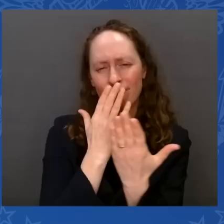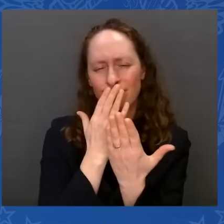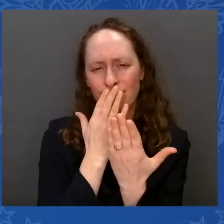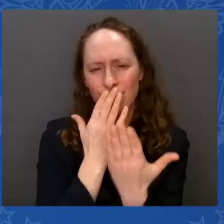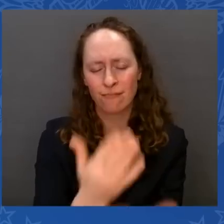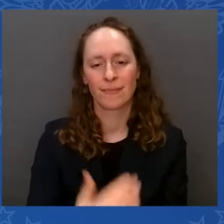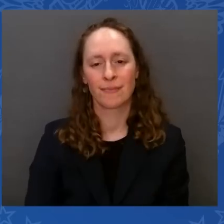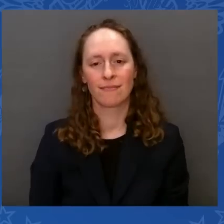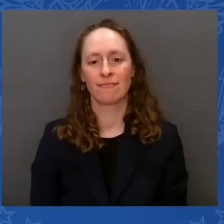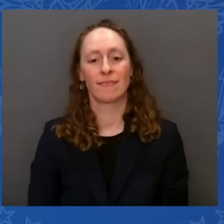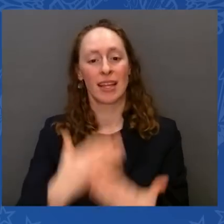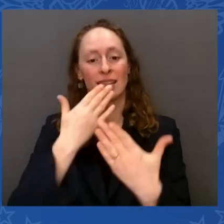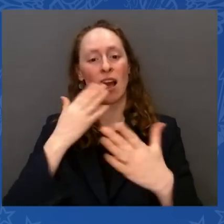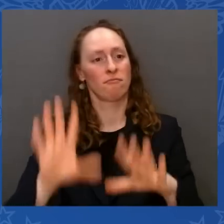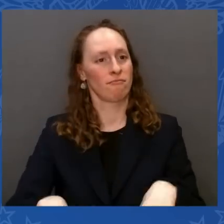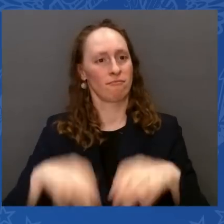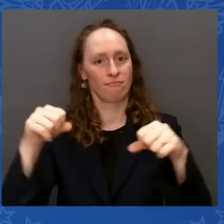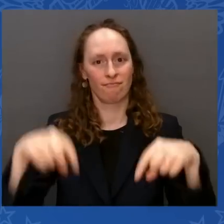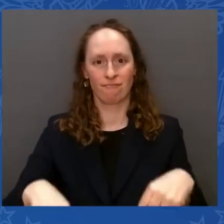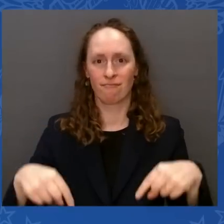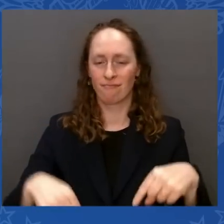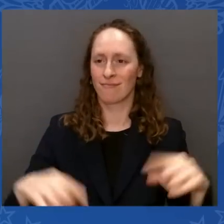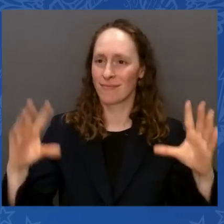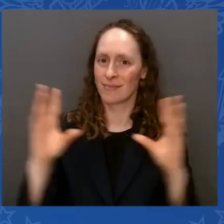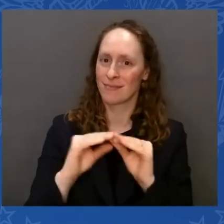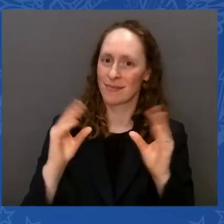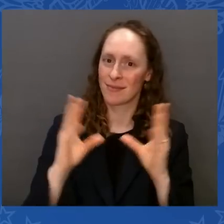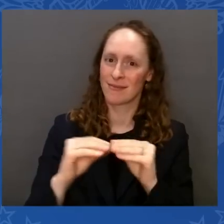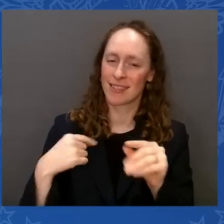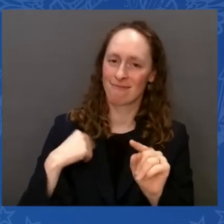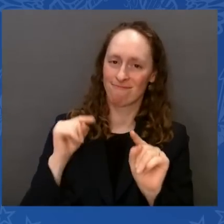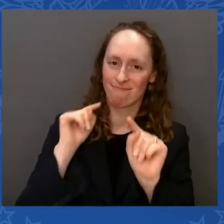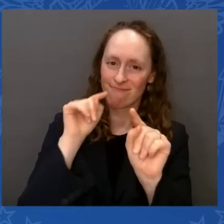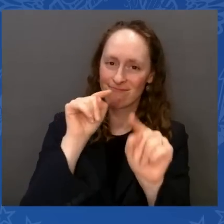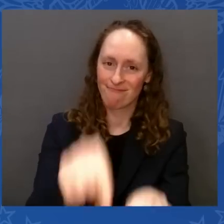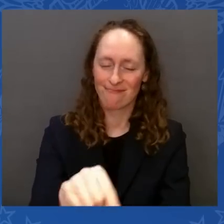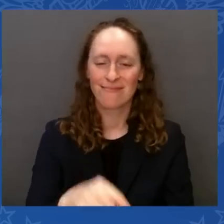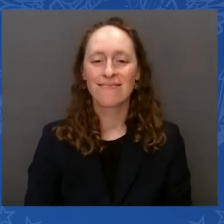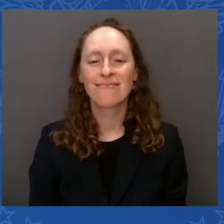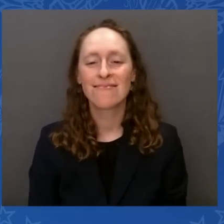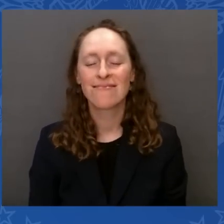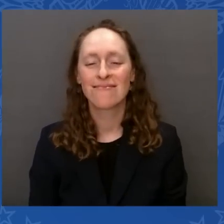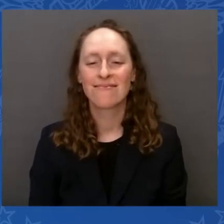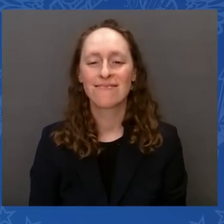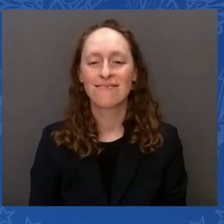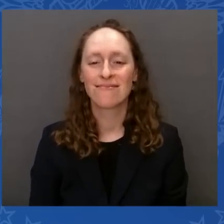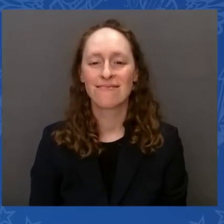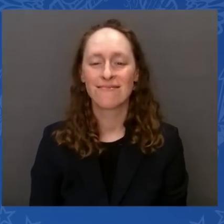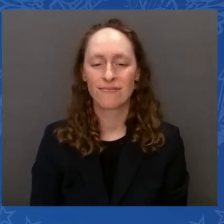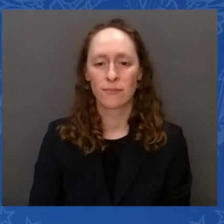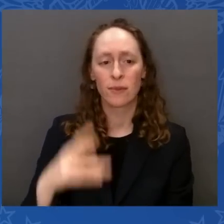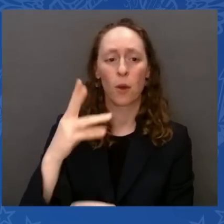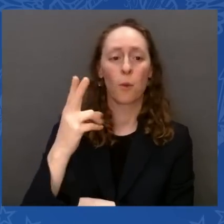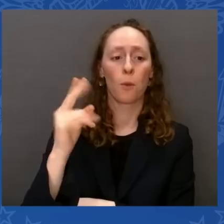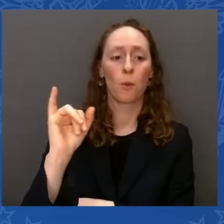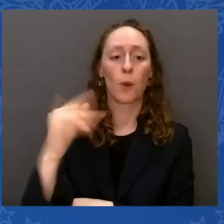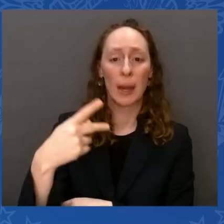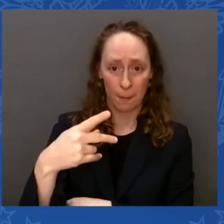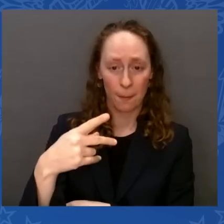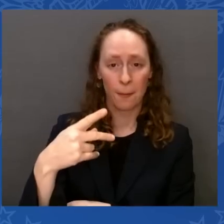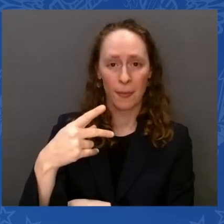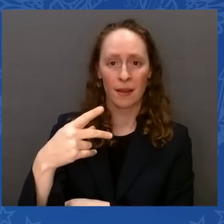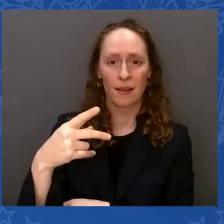You know, she couldn't be here tonight. I know Whip Catherine Clark, who I spoke to before I came up, is here in spirit.